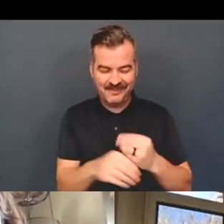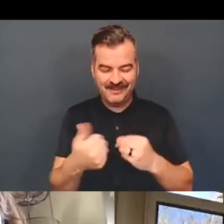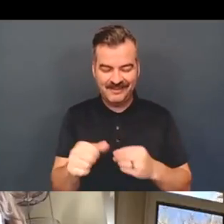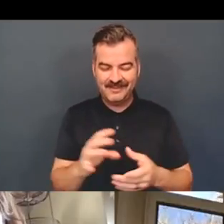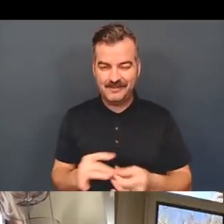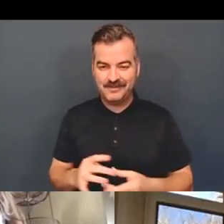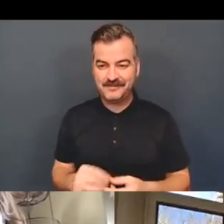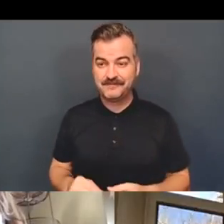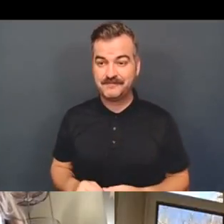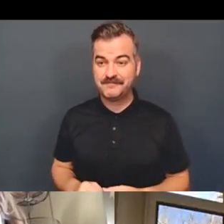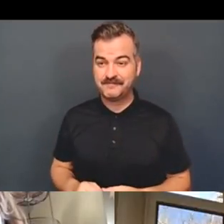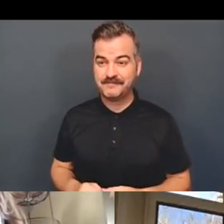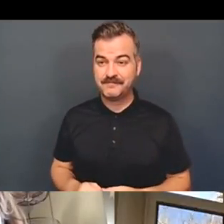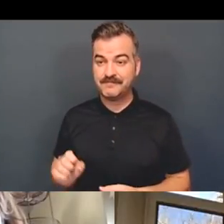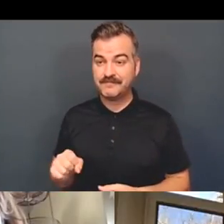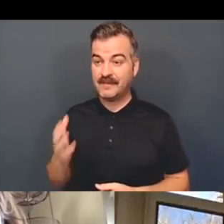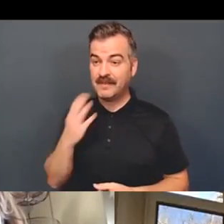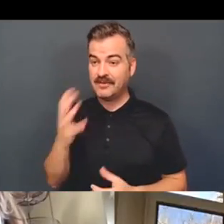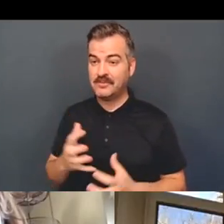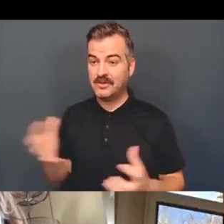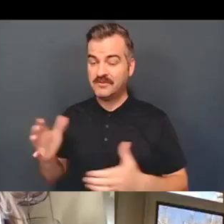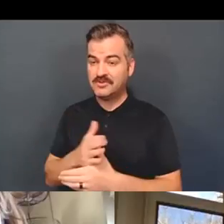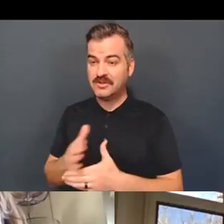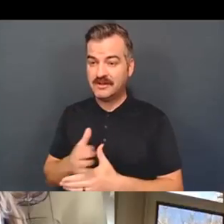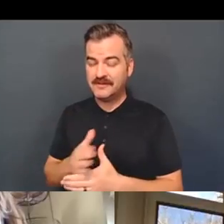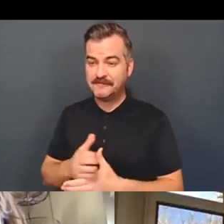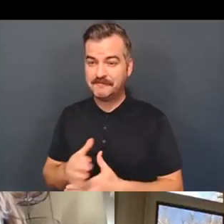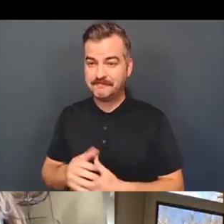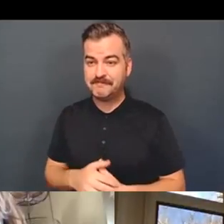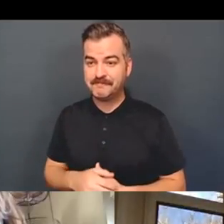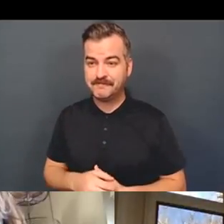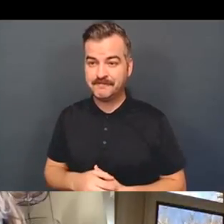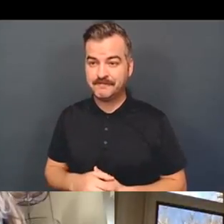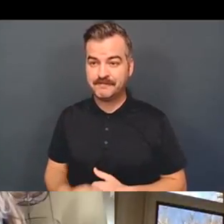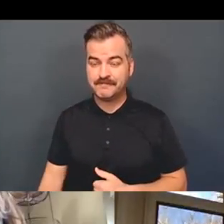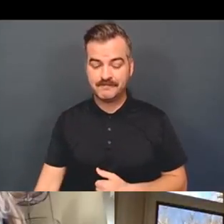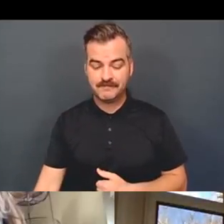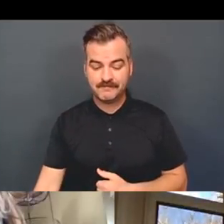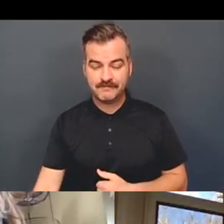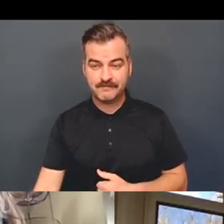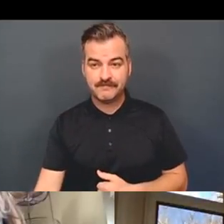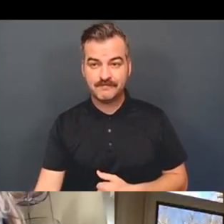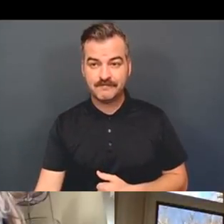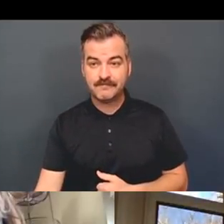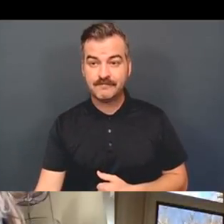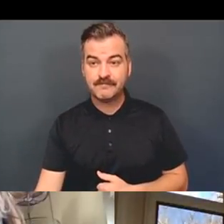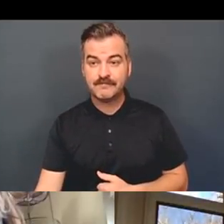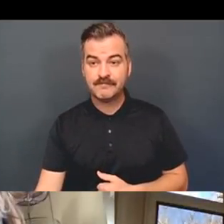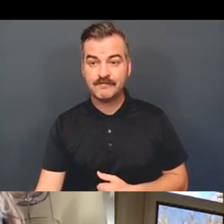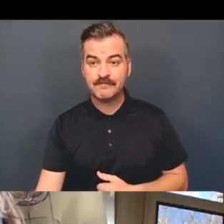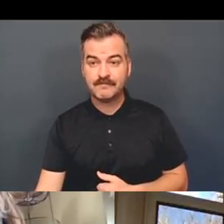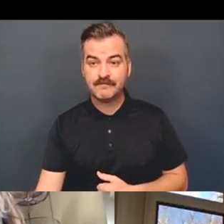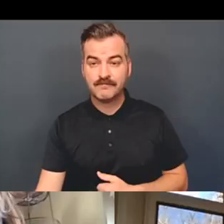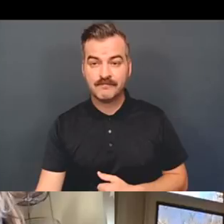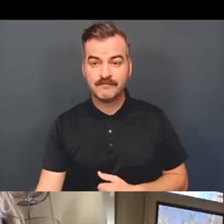Sure, thank you so much for sharing your comments. I think what comes up